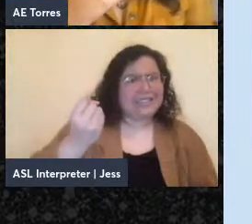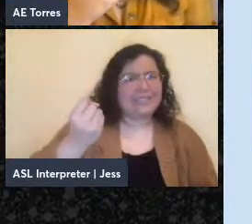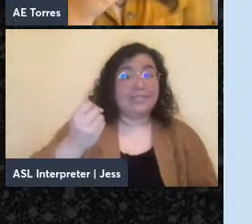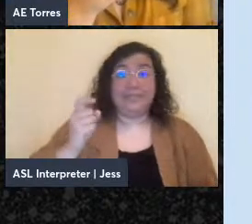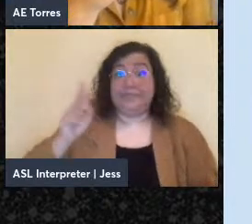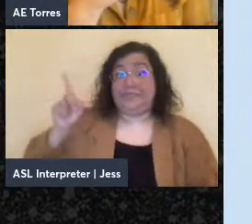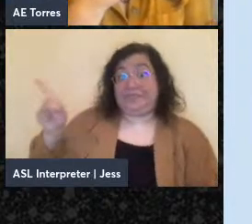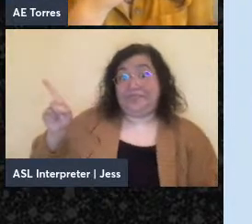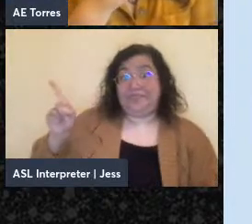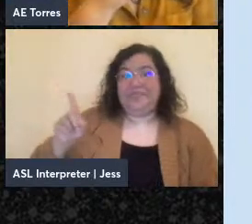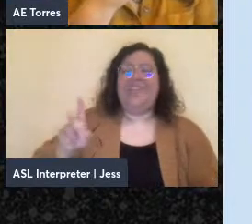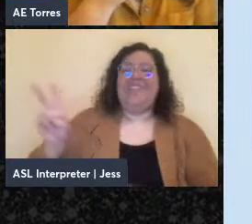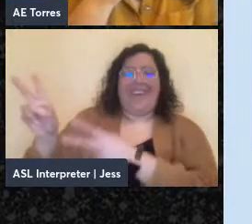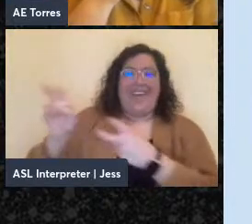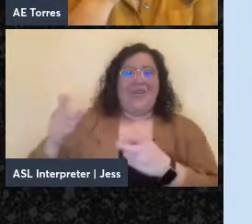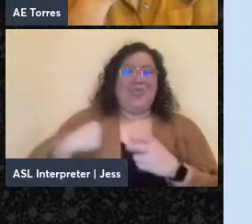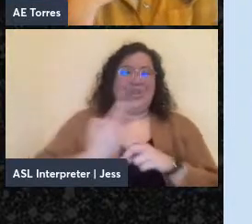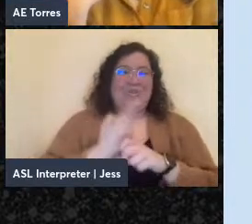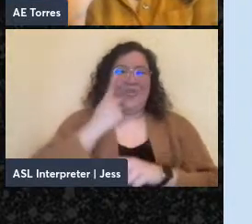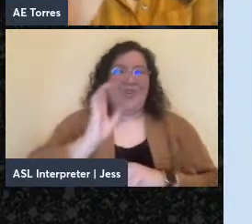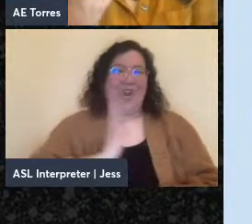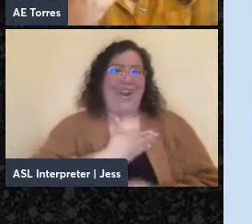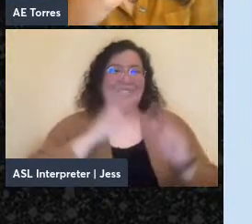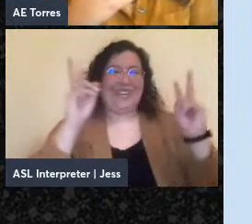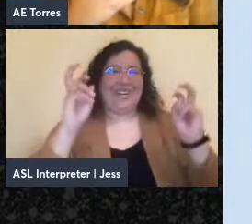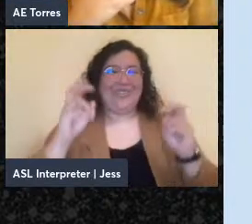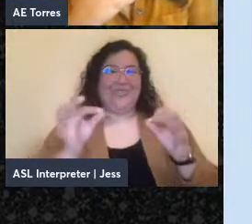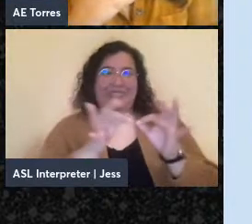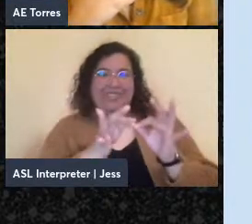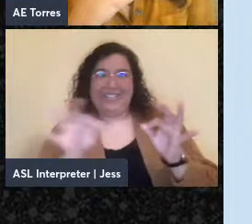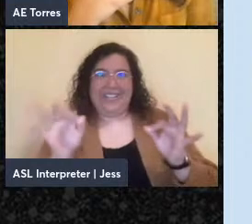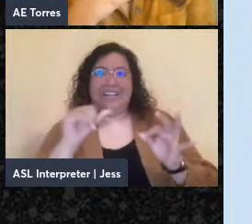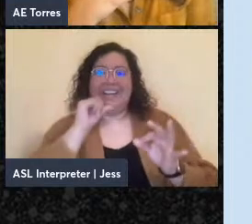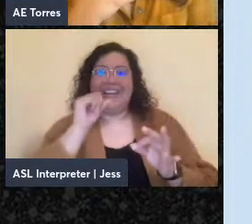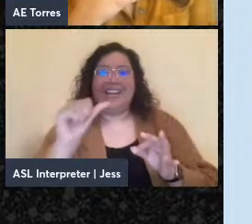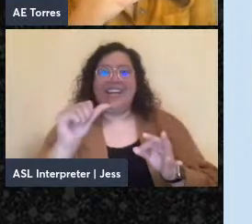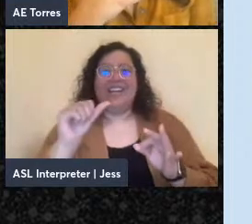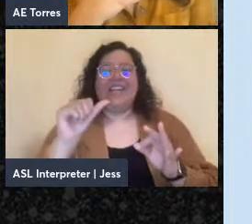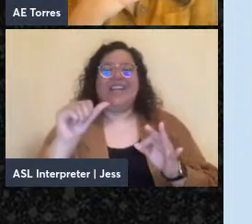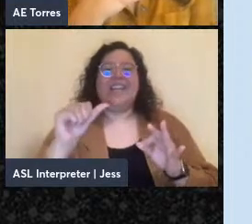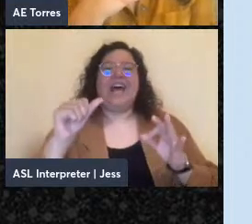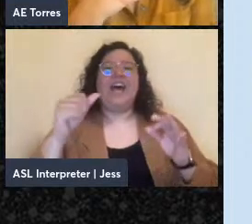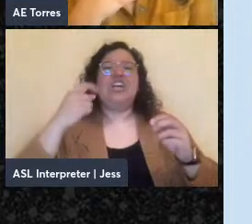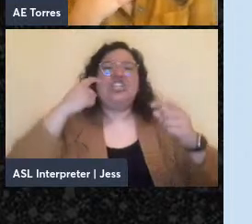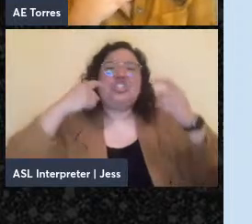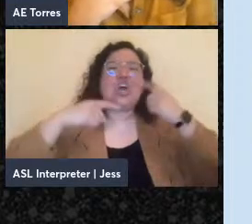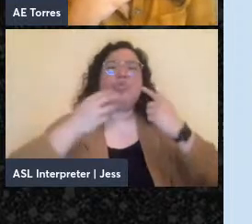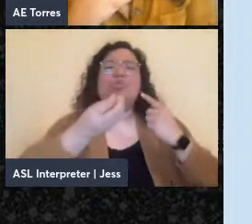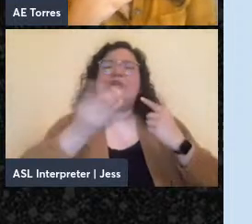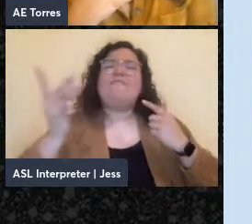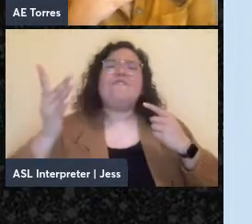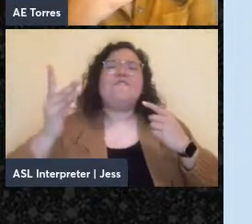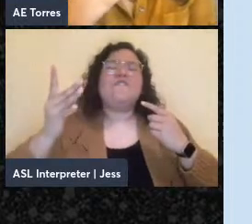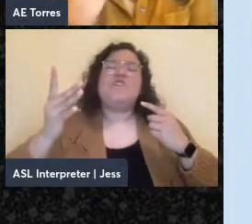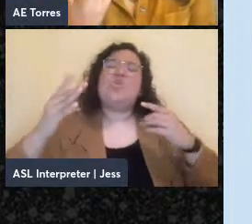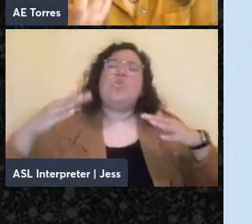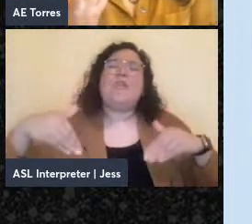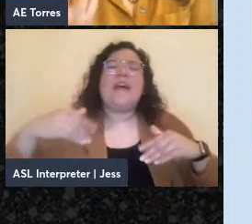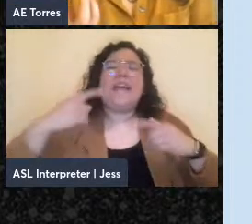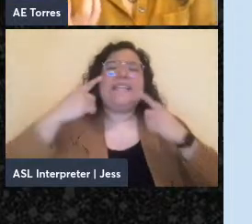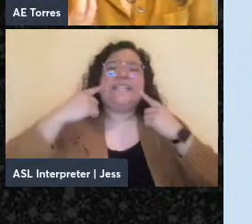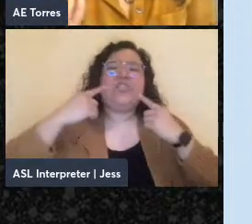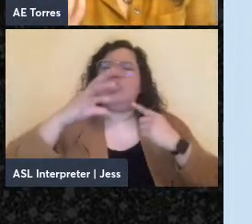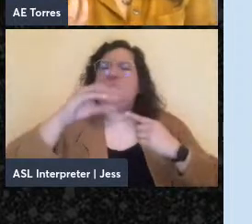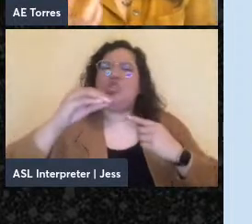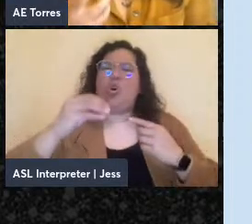which we take our title, the last stanza is, quote, not showered by a few late tears, no, but with freedom in our ears, roaring the